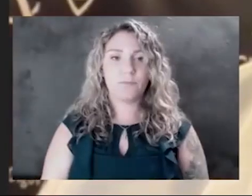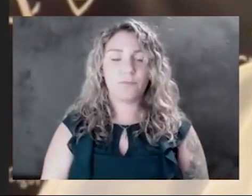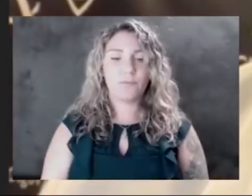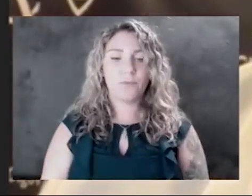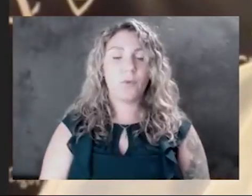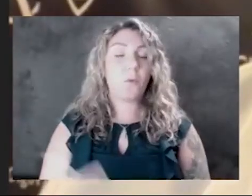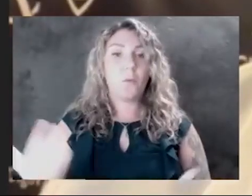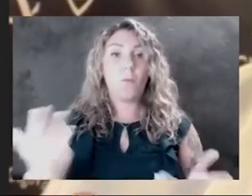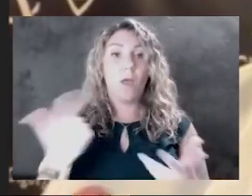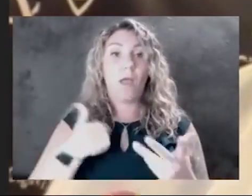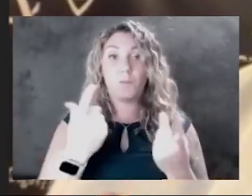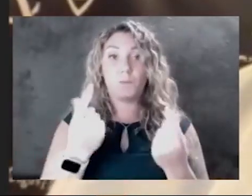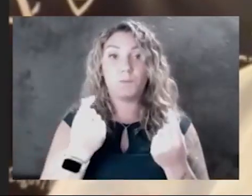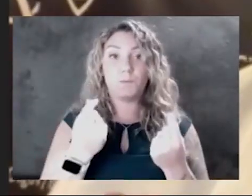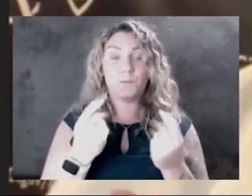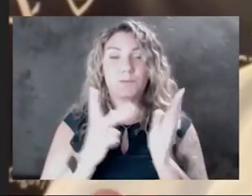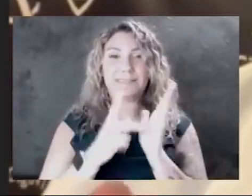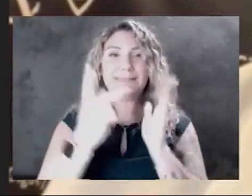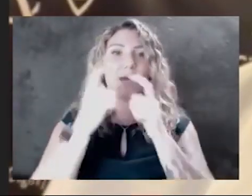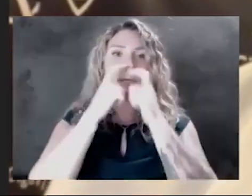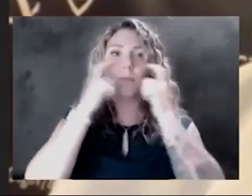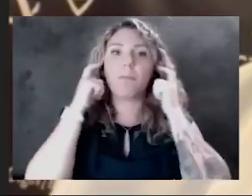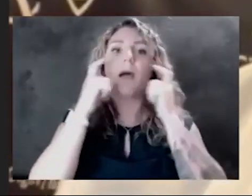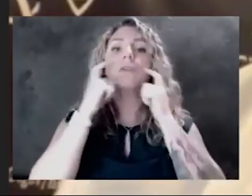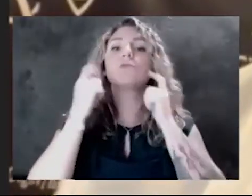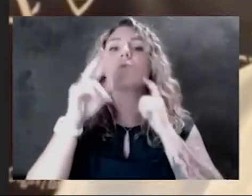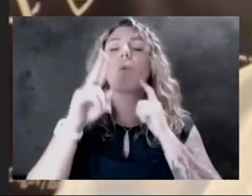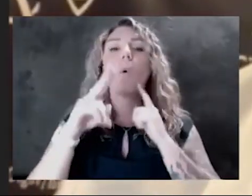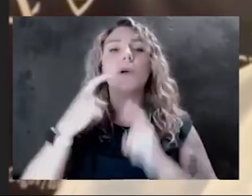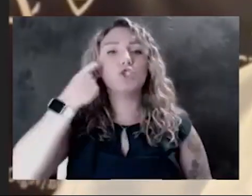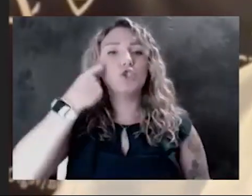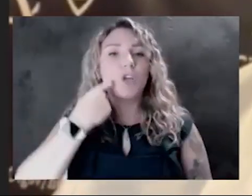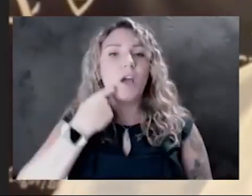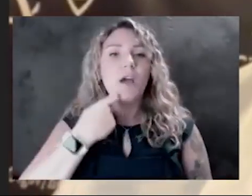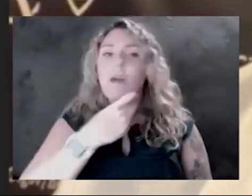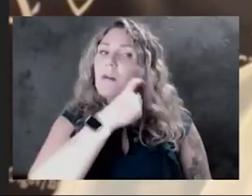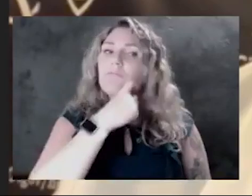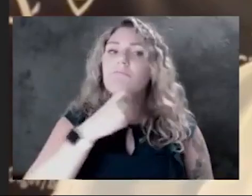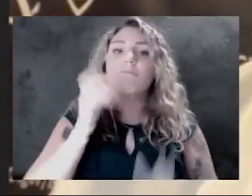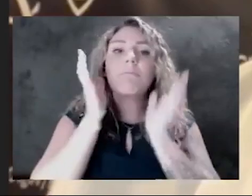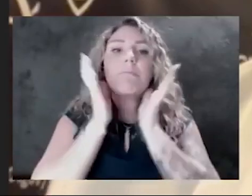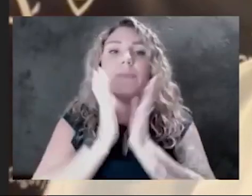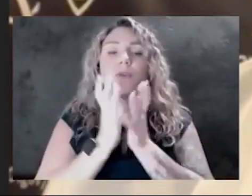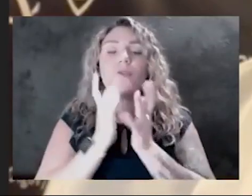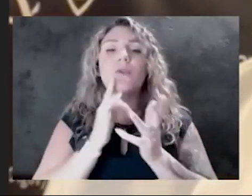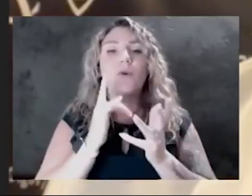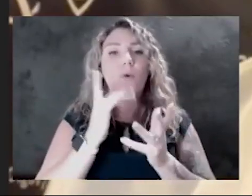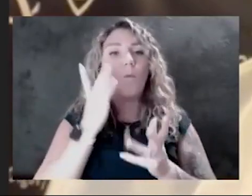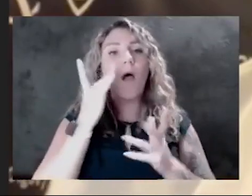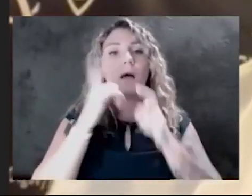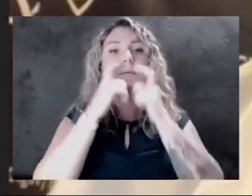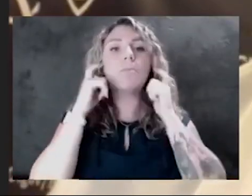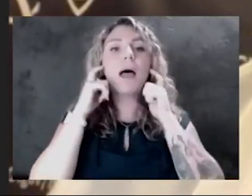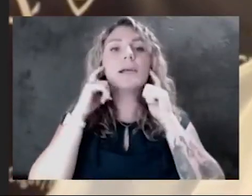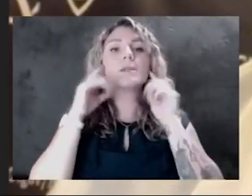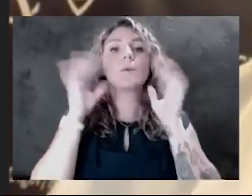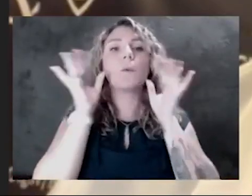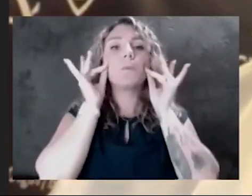and or have to shave my beard to make sure that I have a good tight seal. So, you know, the